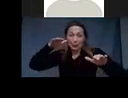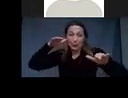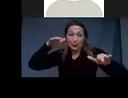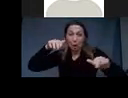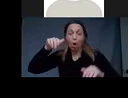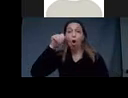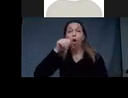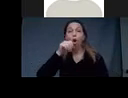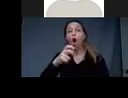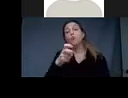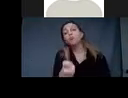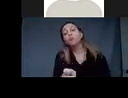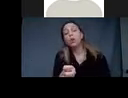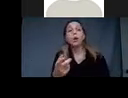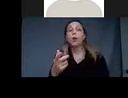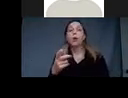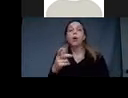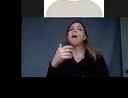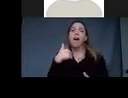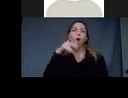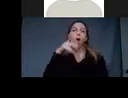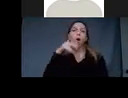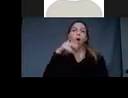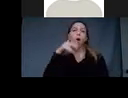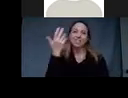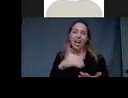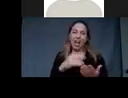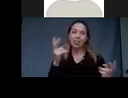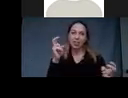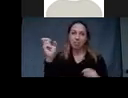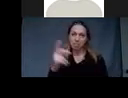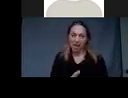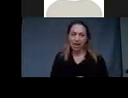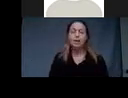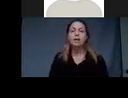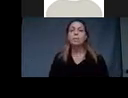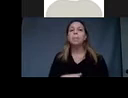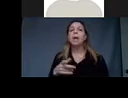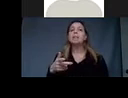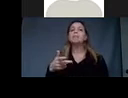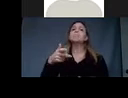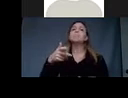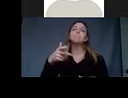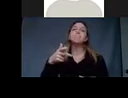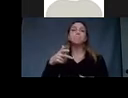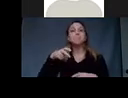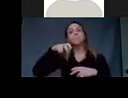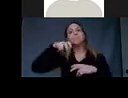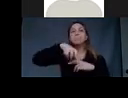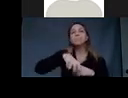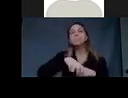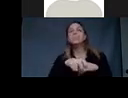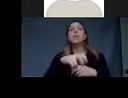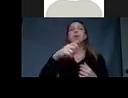again, she has, the horse theme is back. She's riding the waves with this very